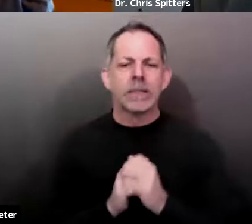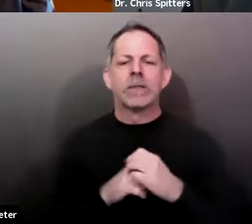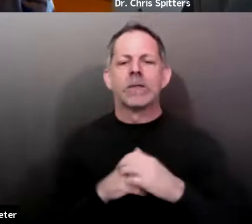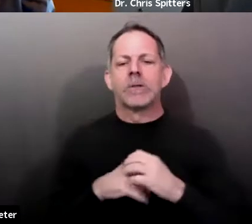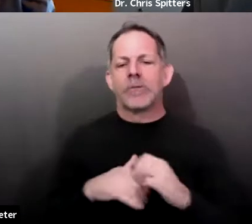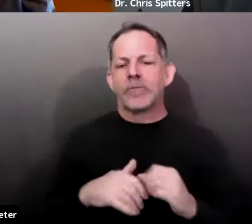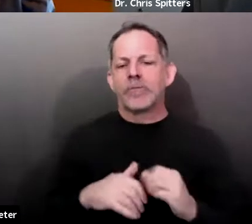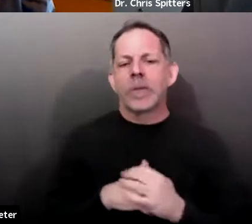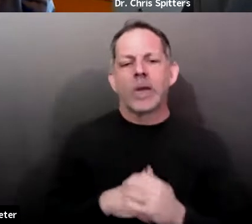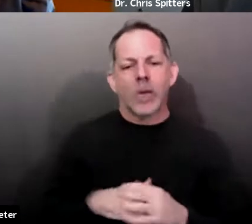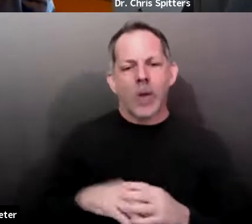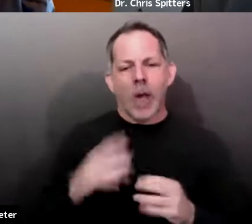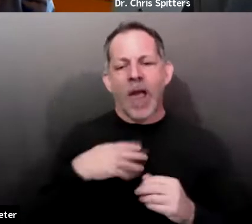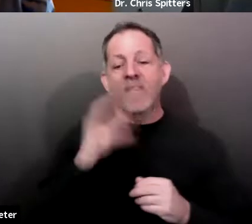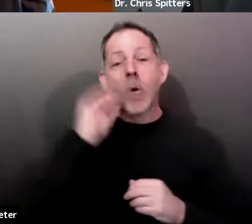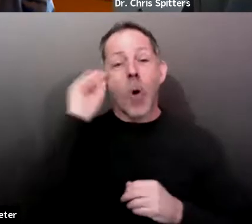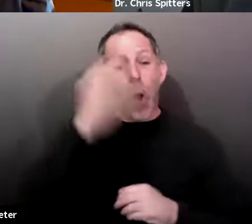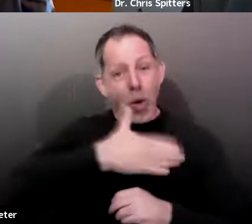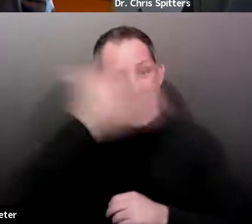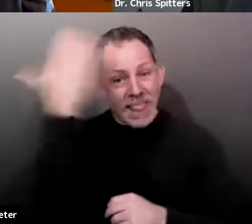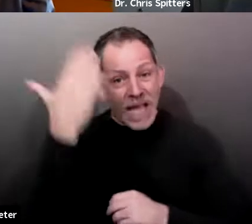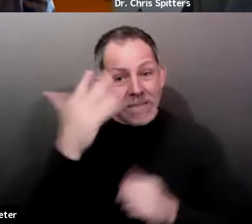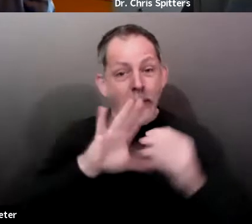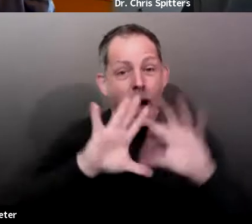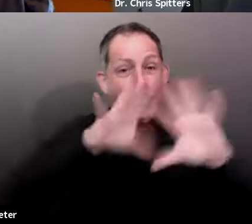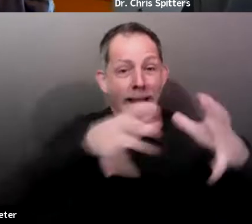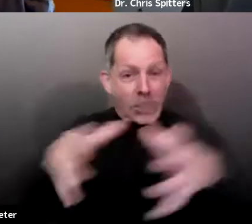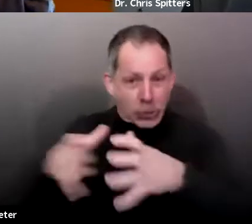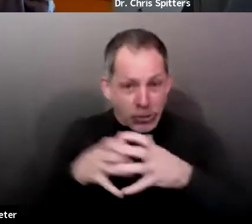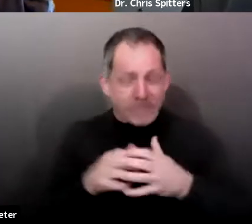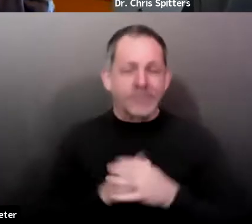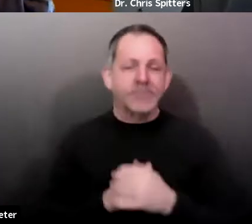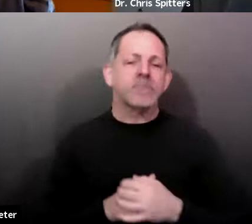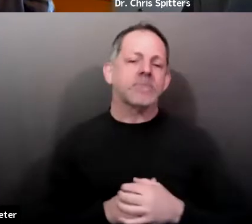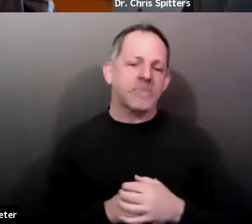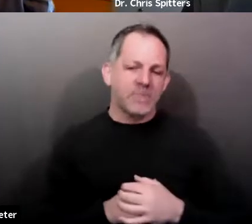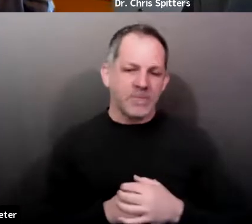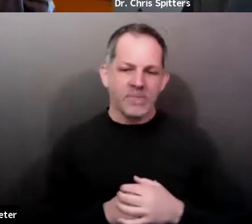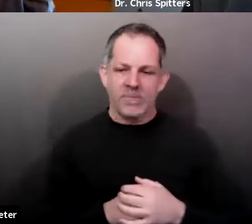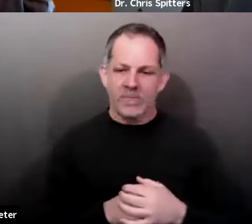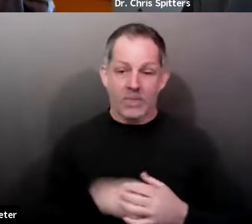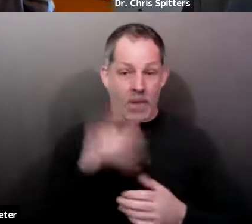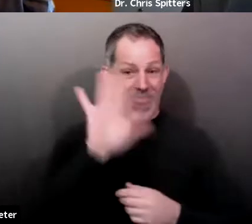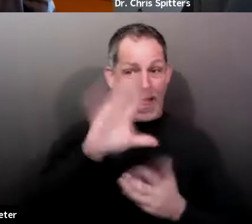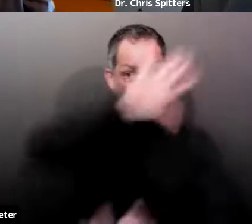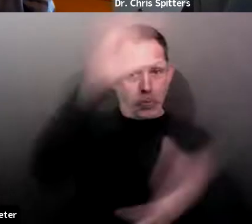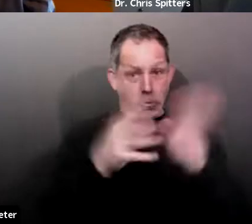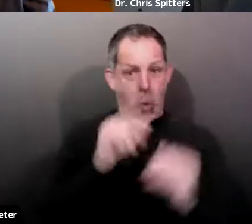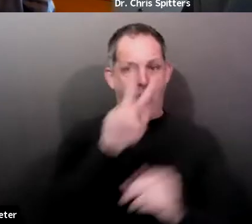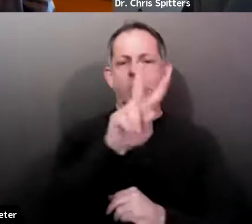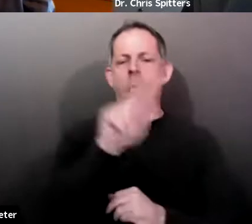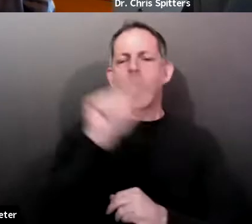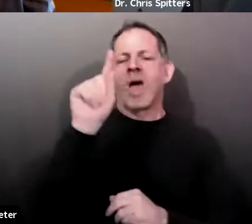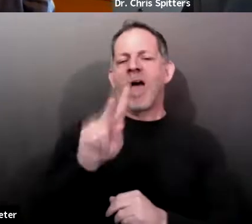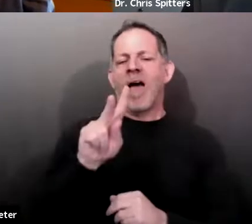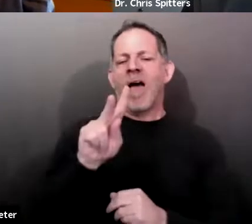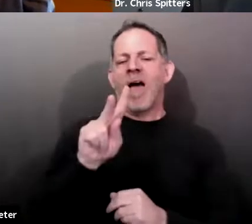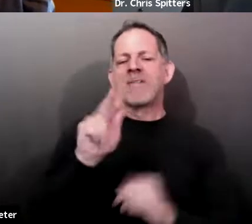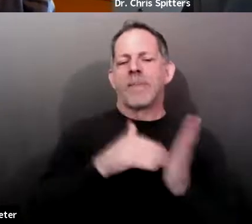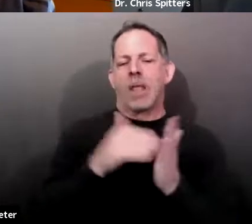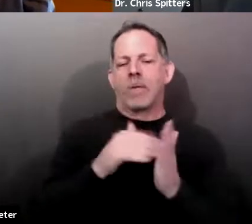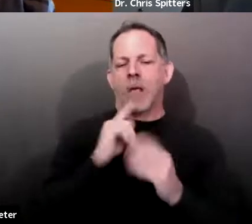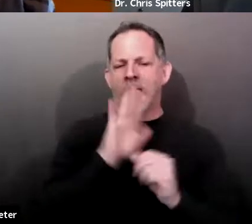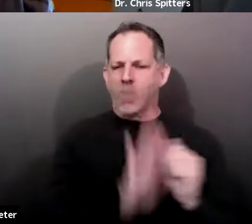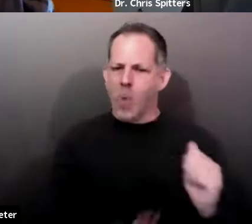So, that's $2.5 million to that program. So, across the county, we continue to work with our partners to address all the